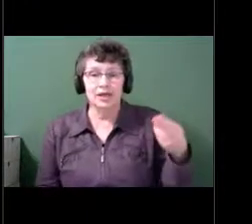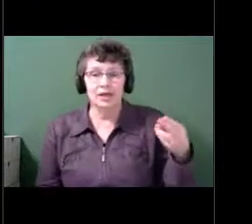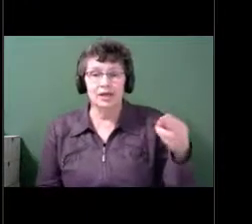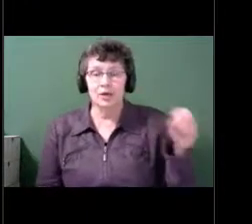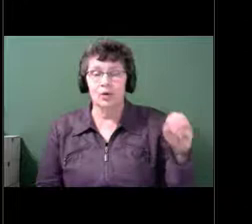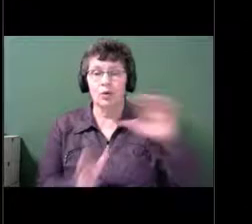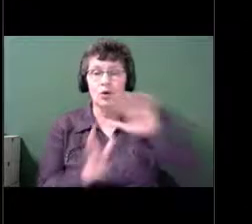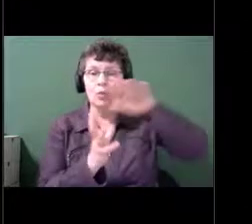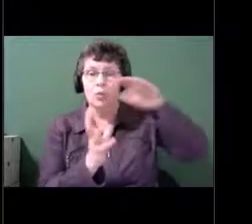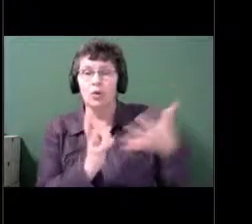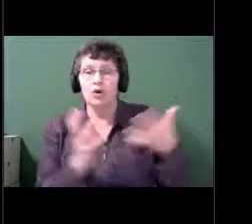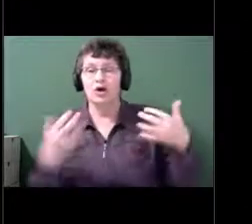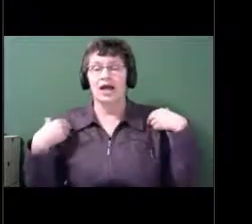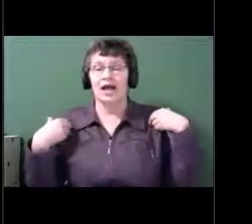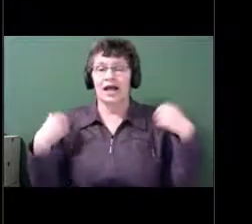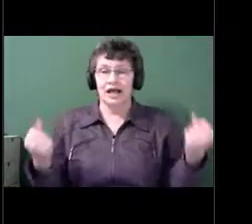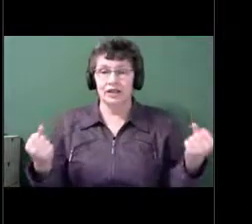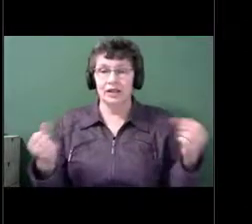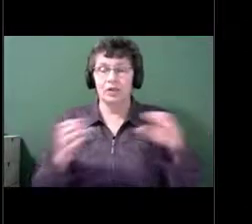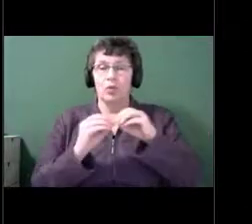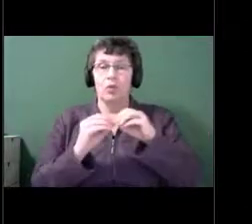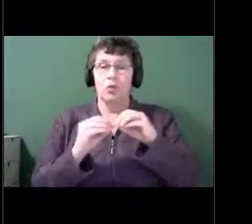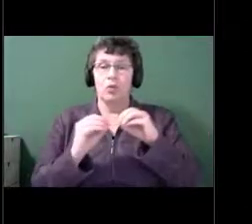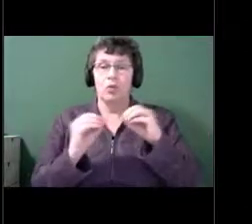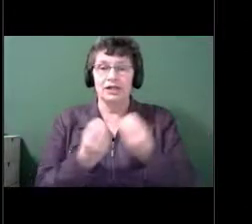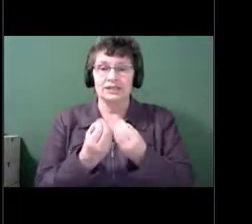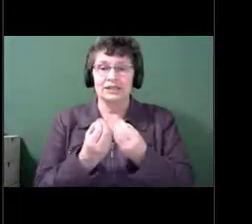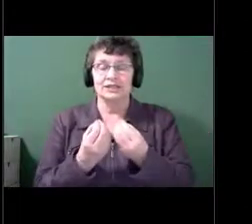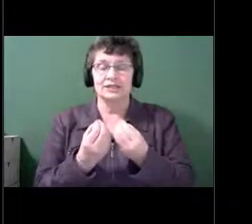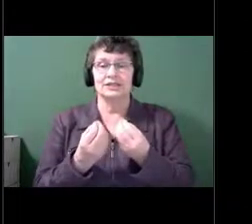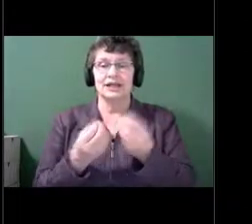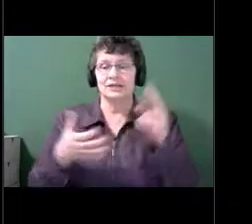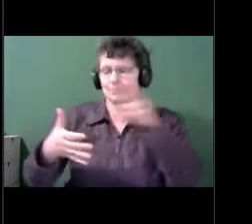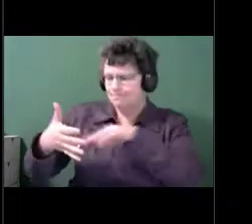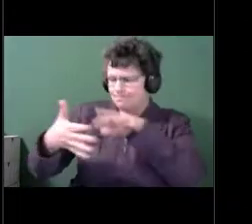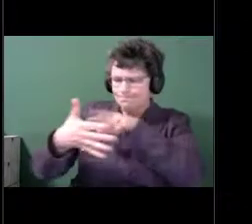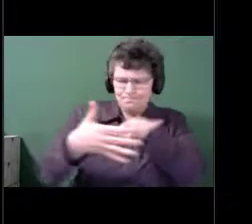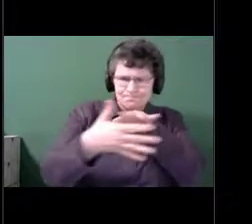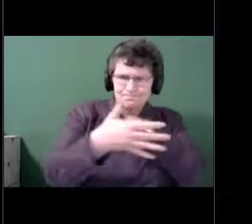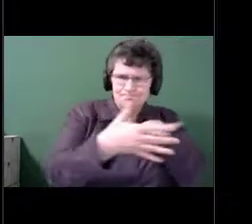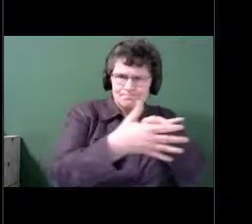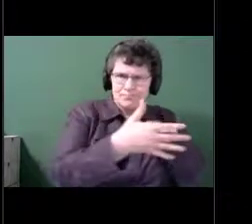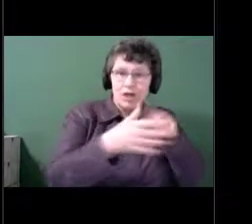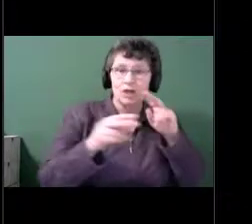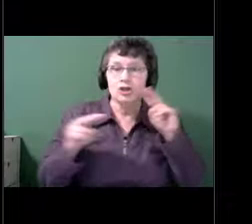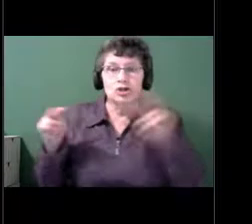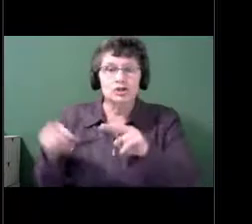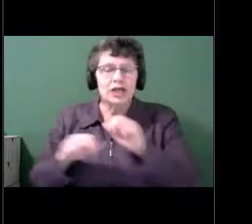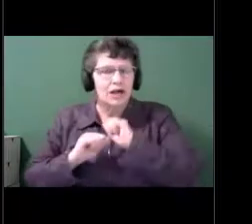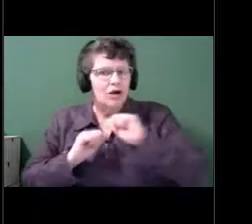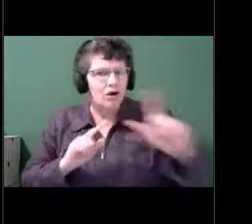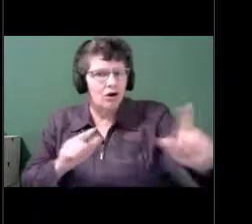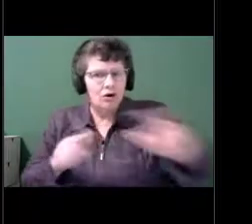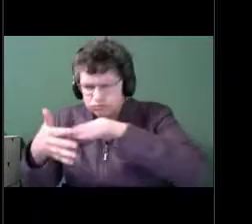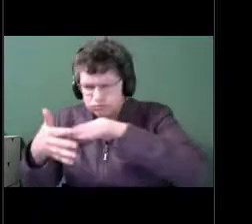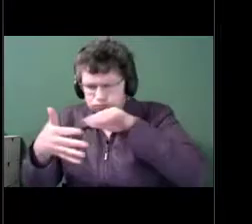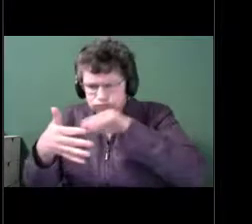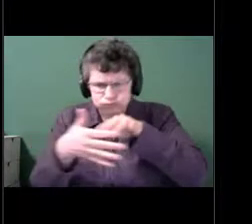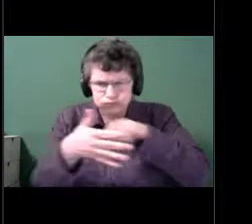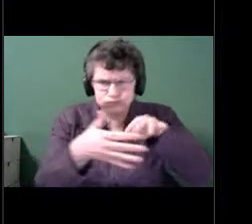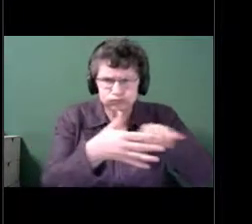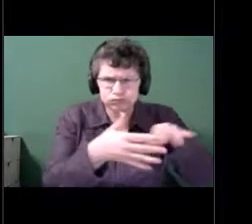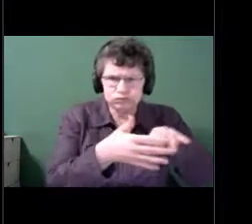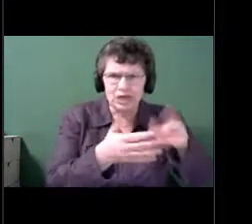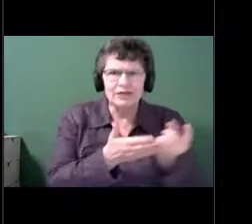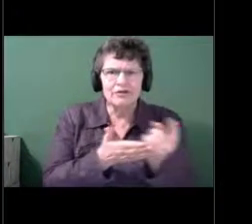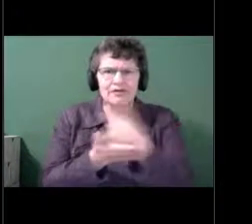evidence about what are the things that people have studied which might make a difference to reduce your